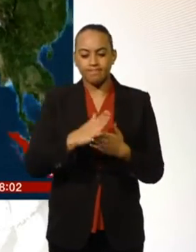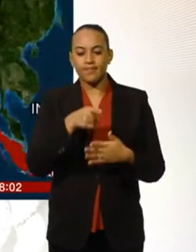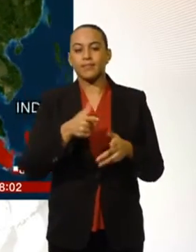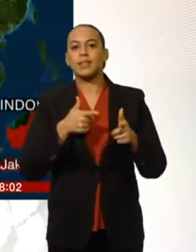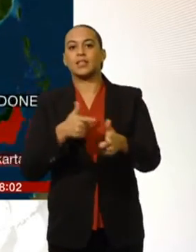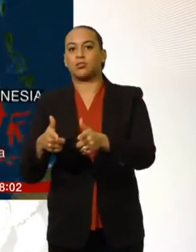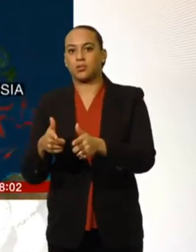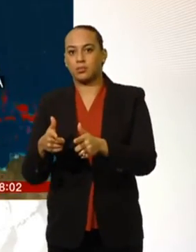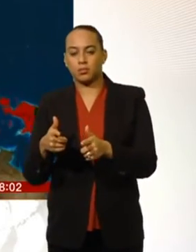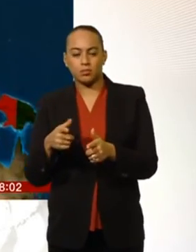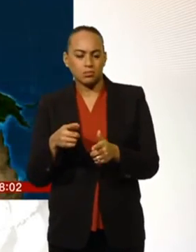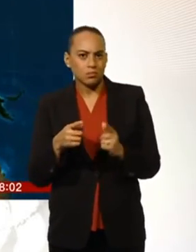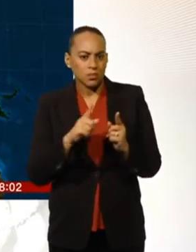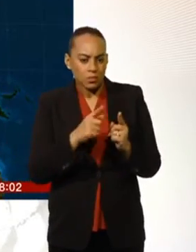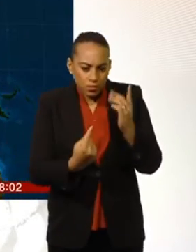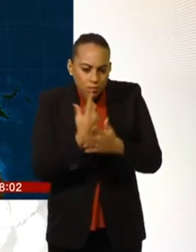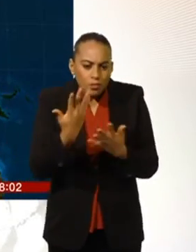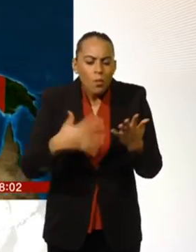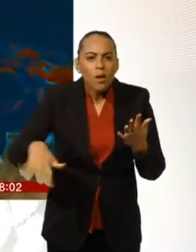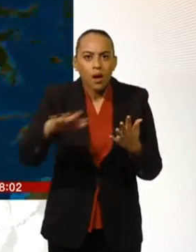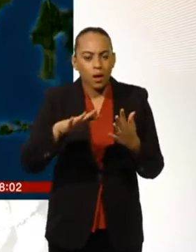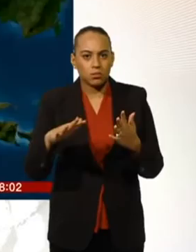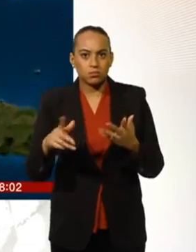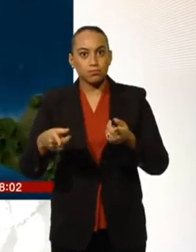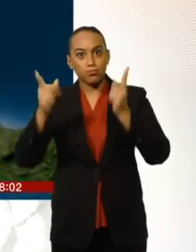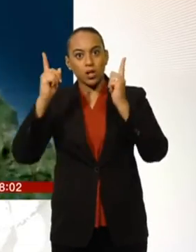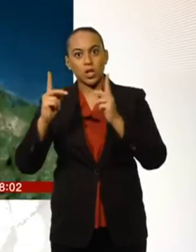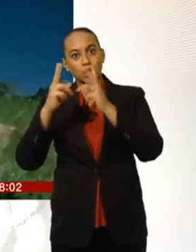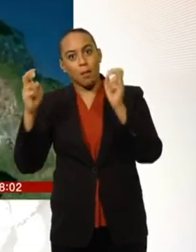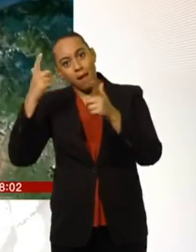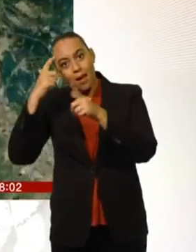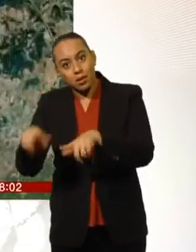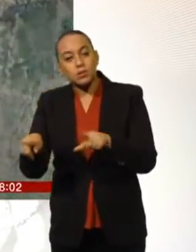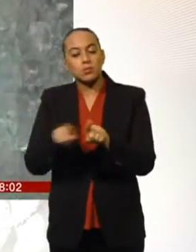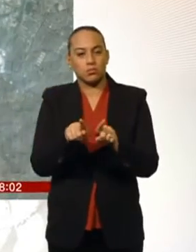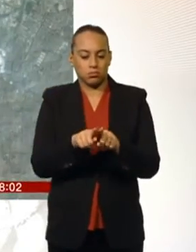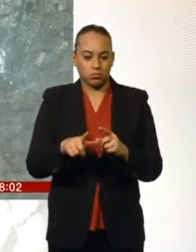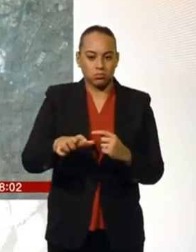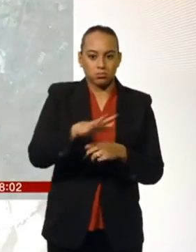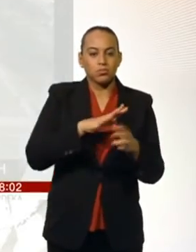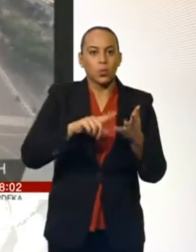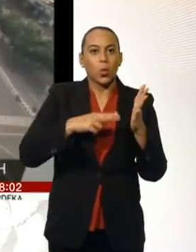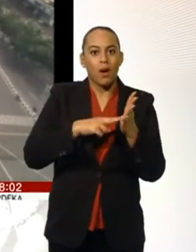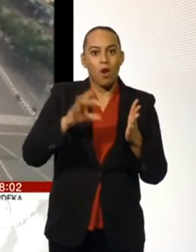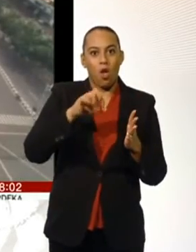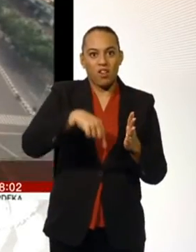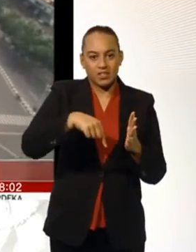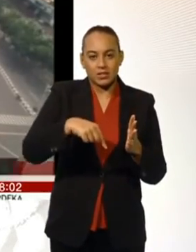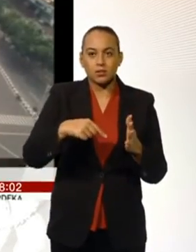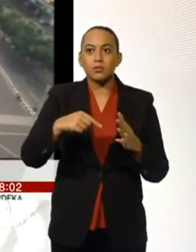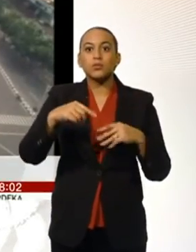shopping center near the presidential palace and UN offices in the Sarana area. One hit a